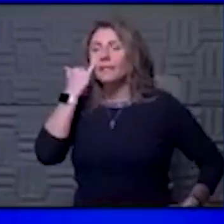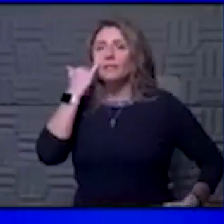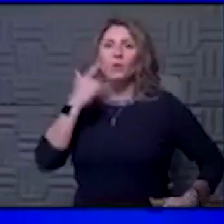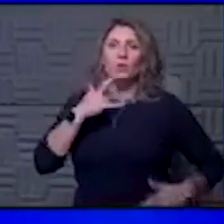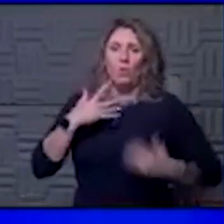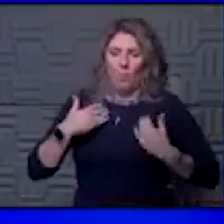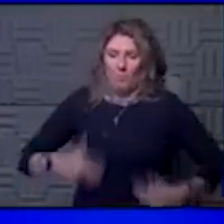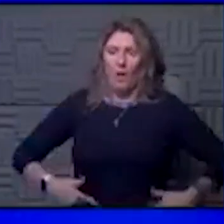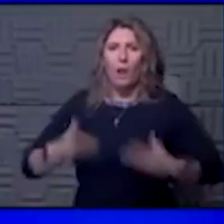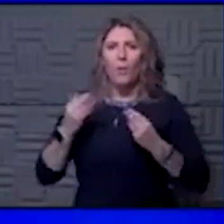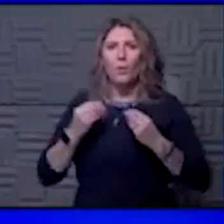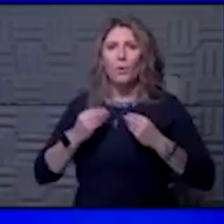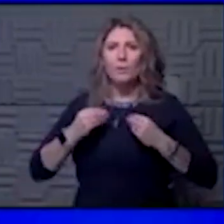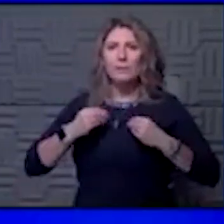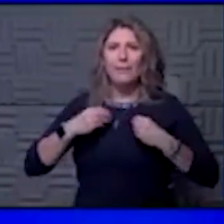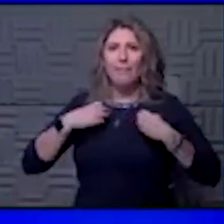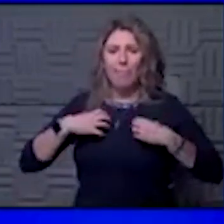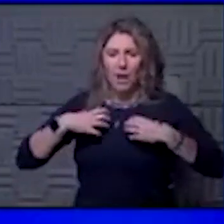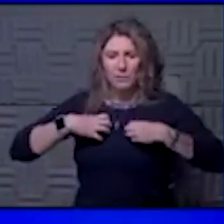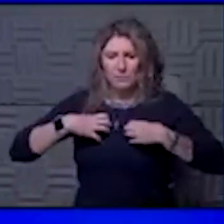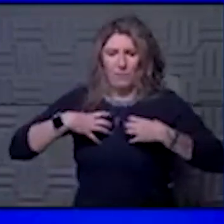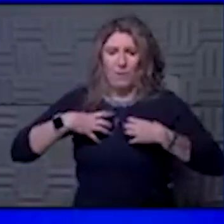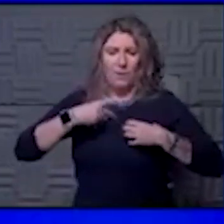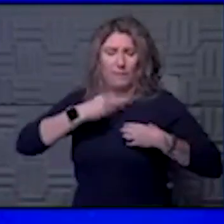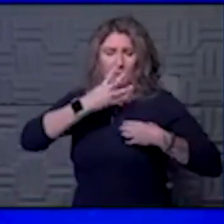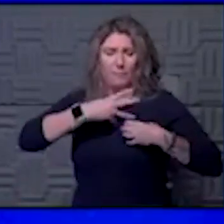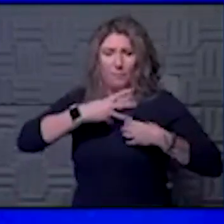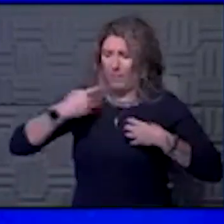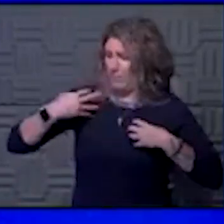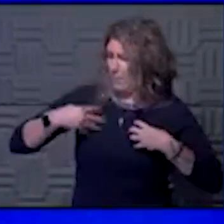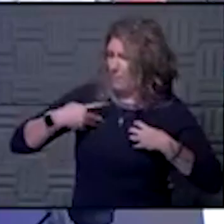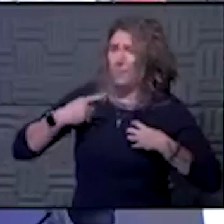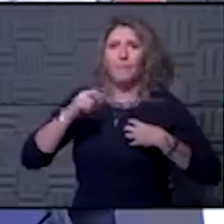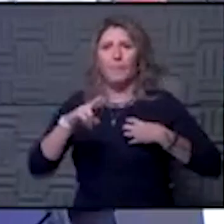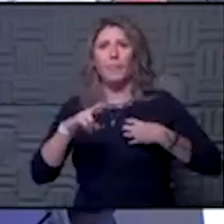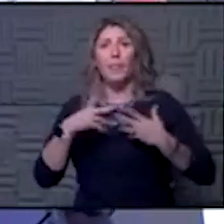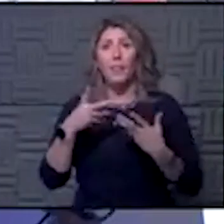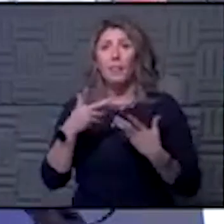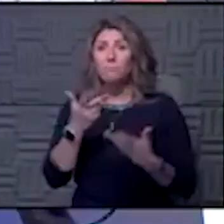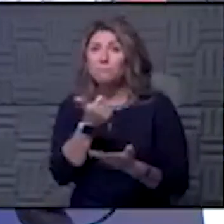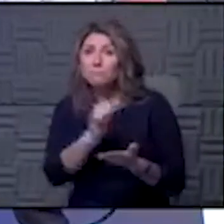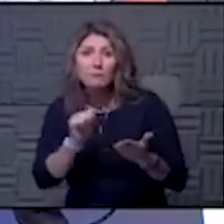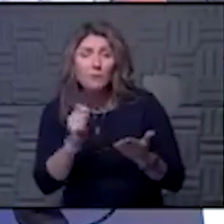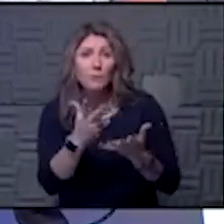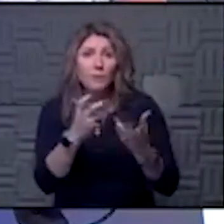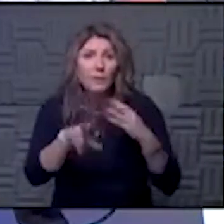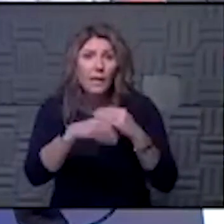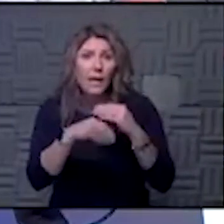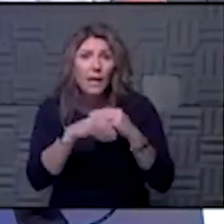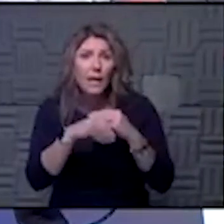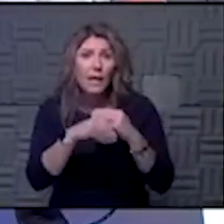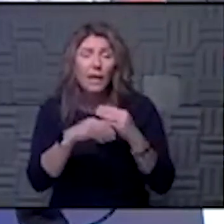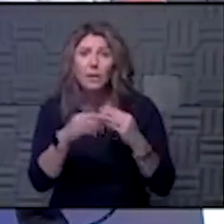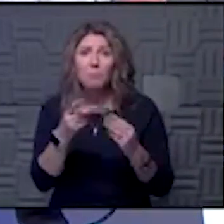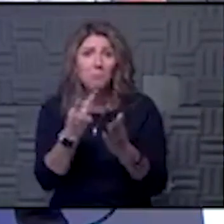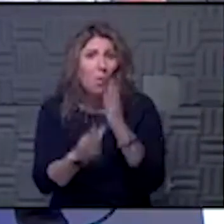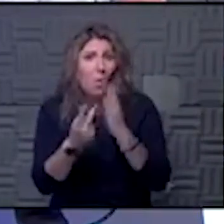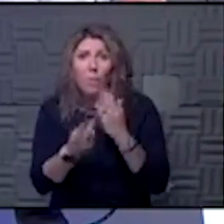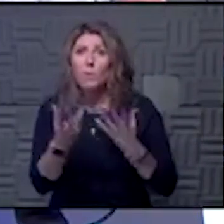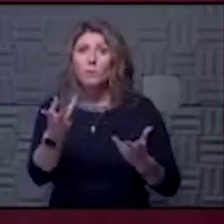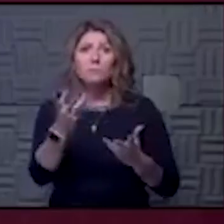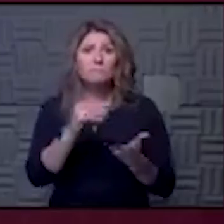your lungs or out of your blood vessels in some other manner. So anything you want to add to that, Dr. Ochoa? Dr. Ochoa? Dr. Salate?